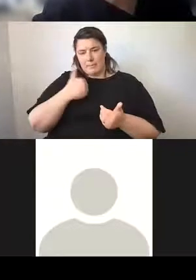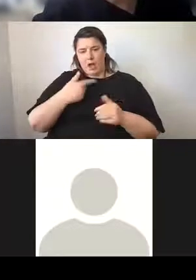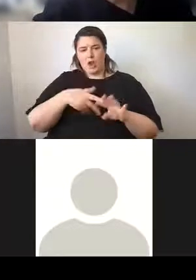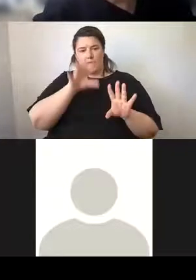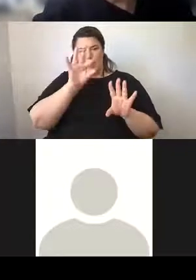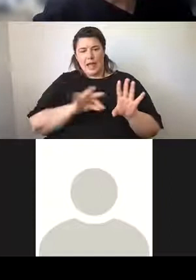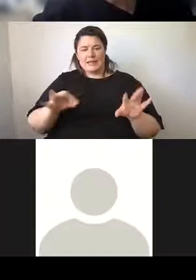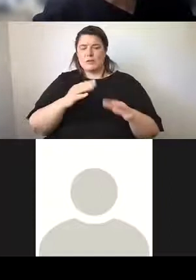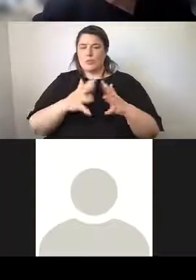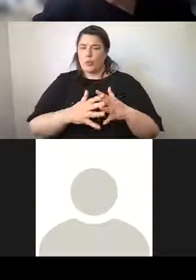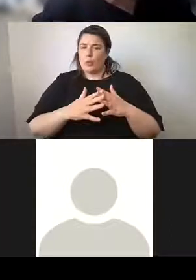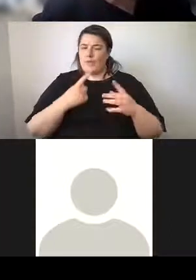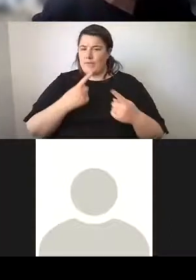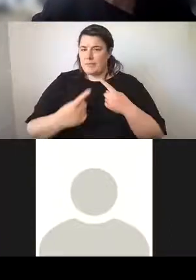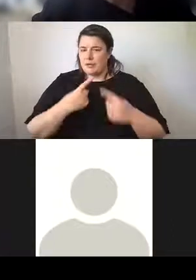detail.